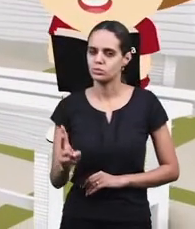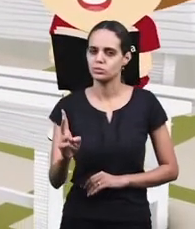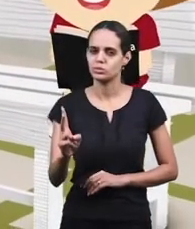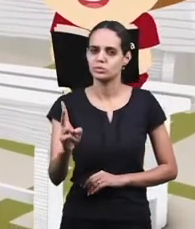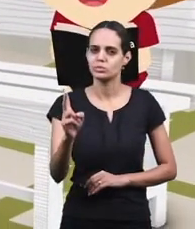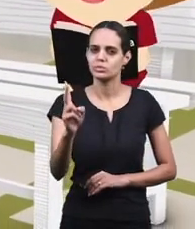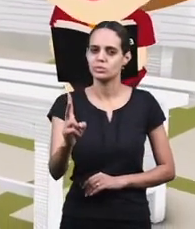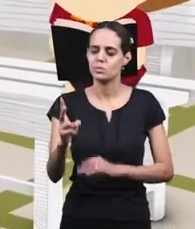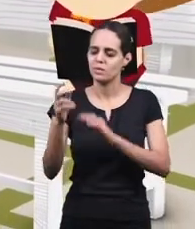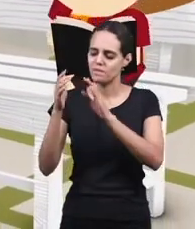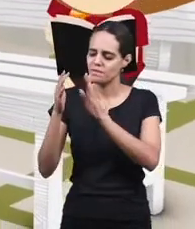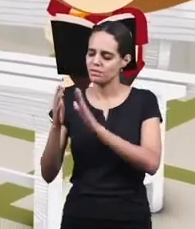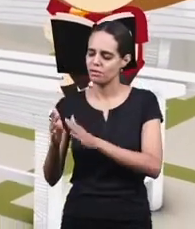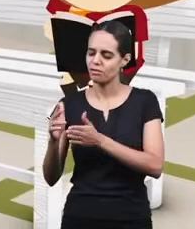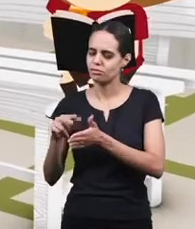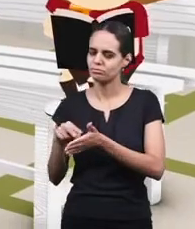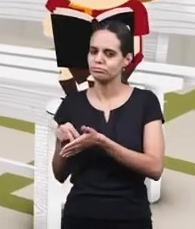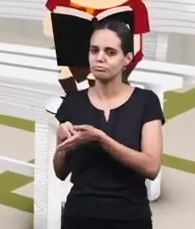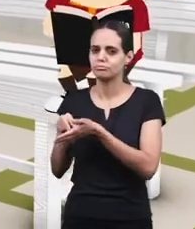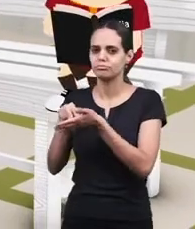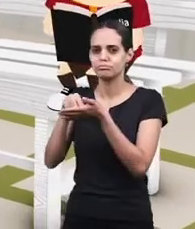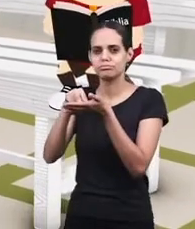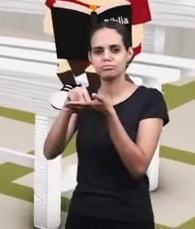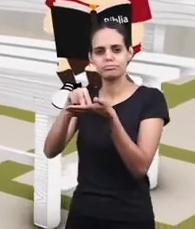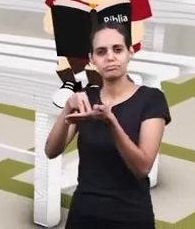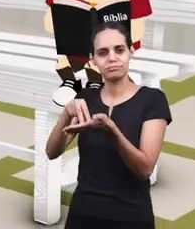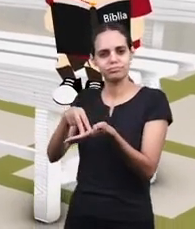but the one that remains faithful